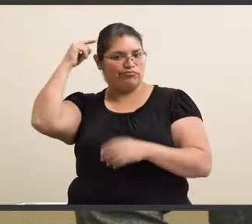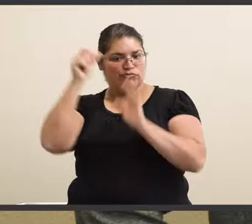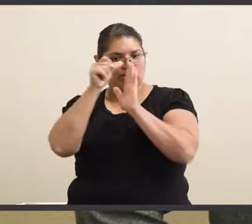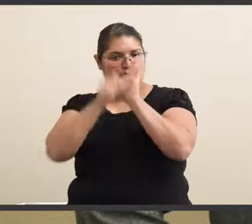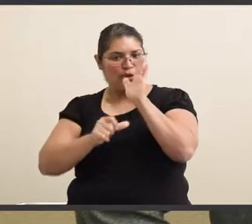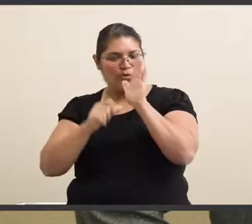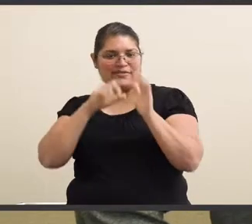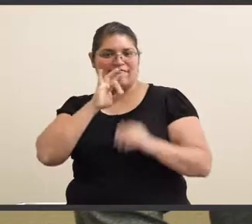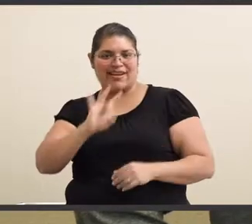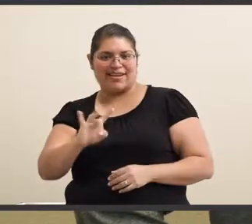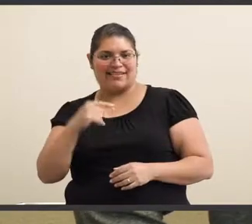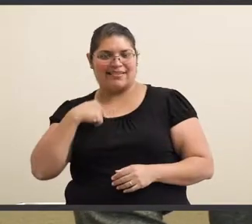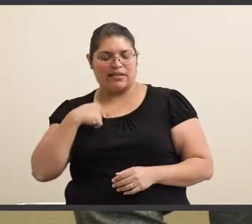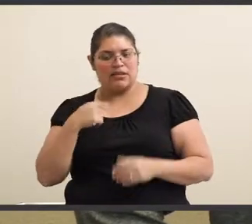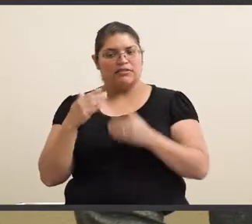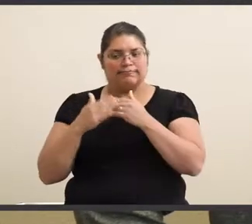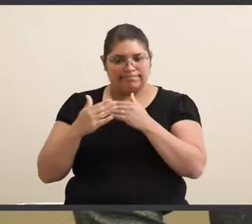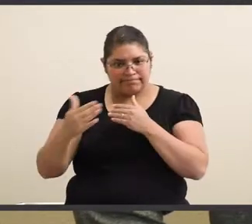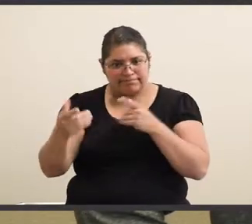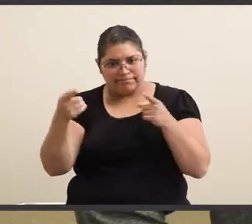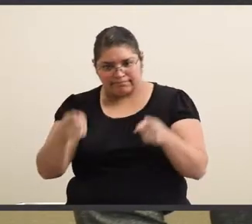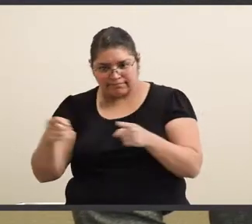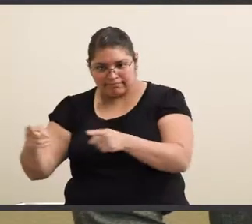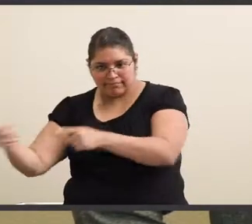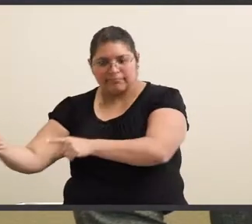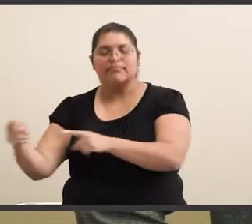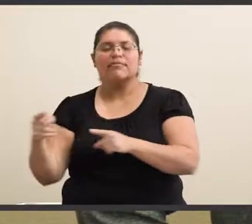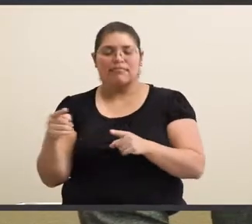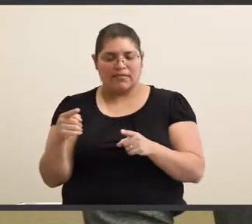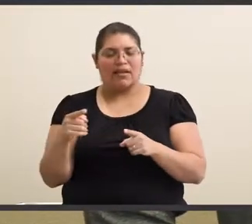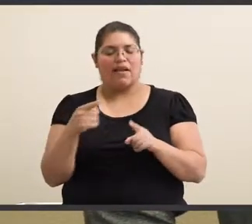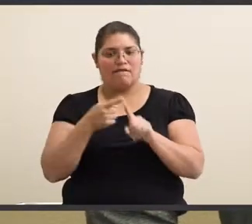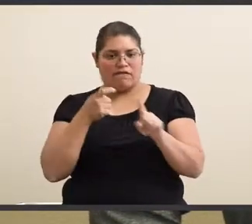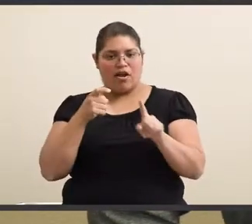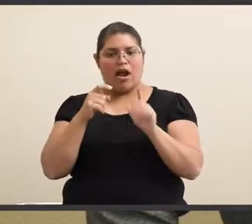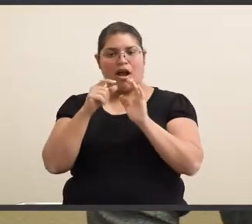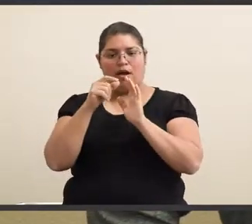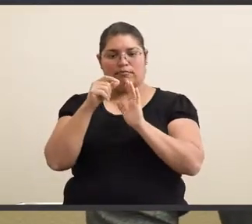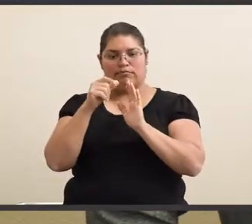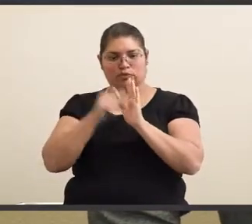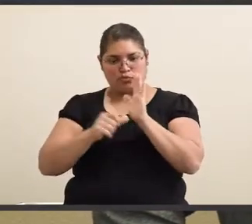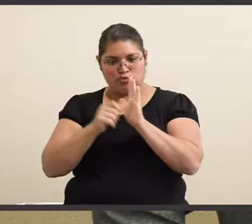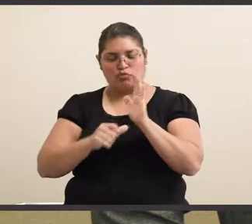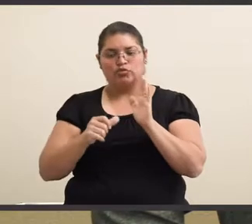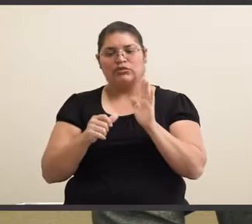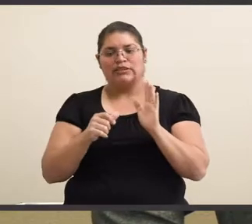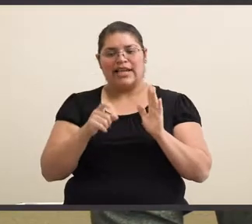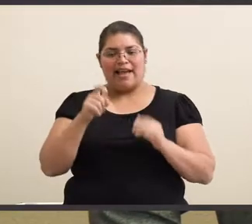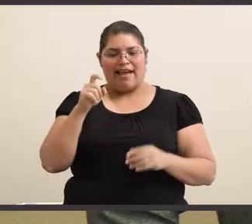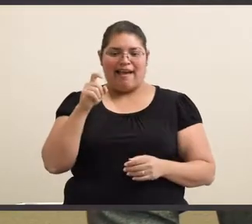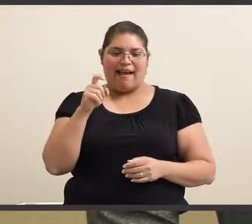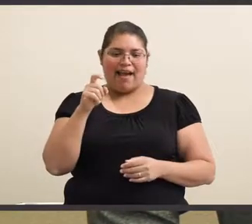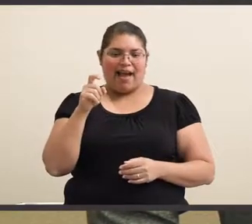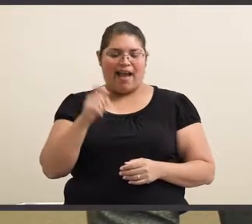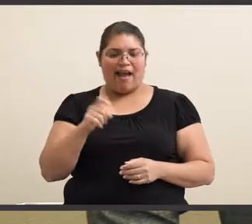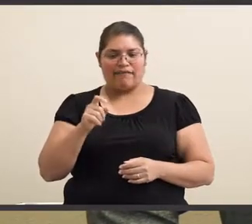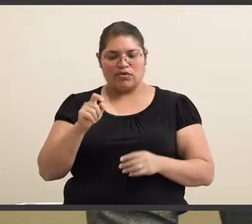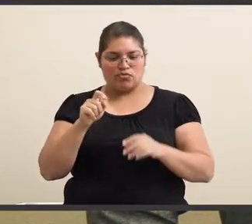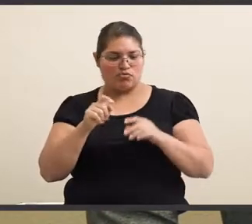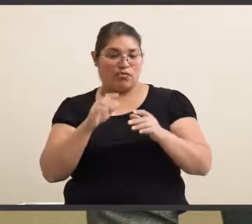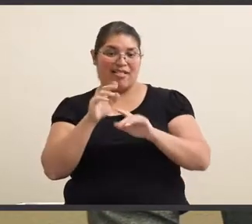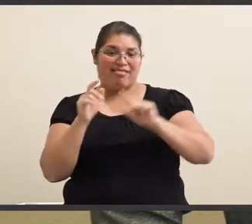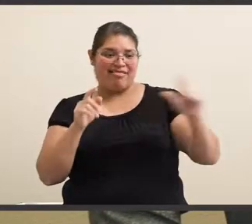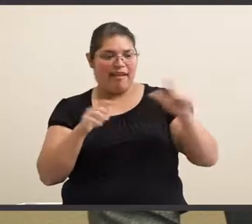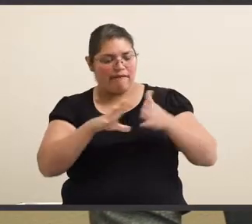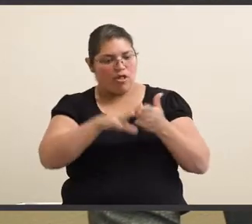I was eight. As a result from going, I have to write with my left